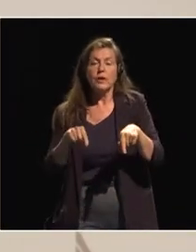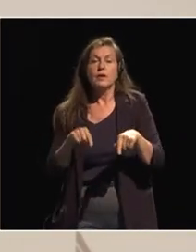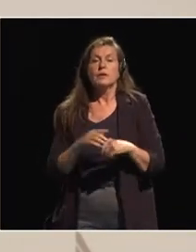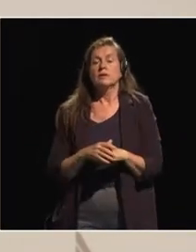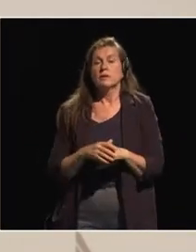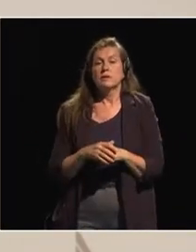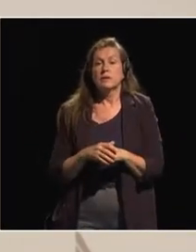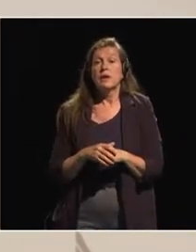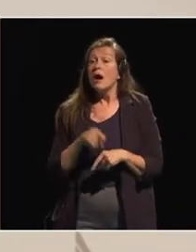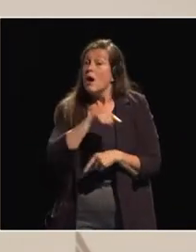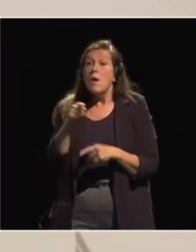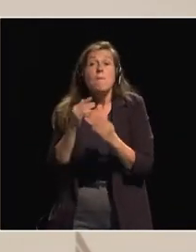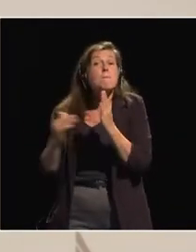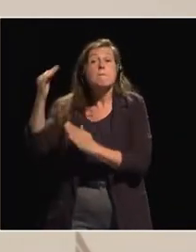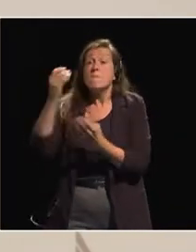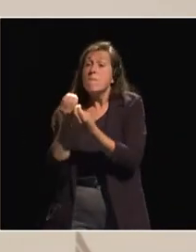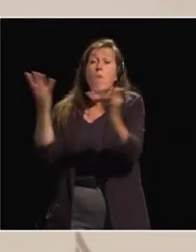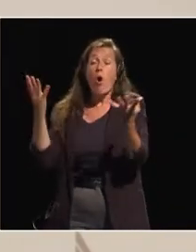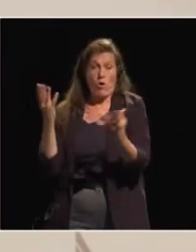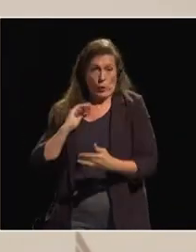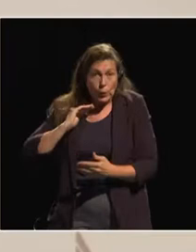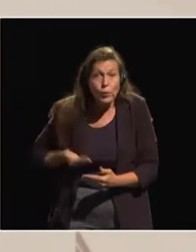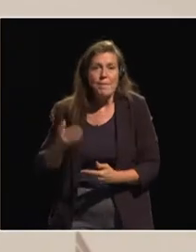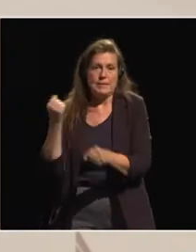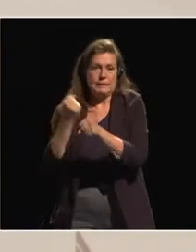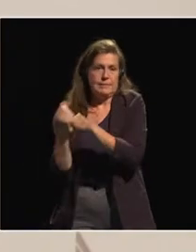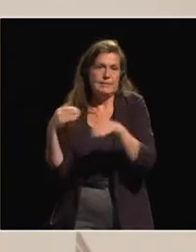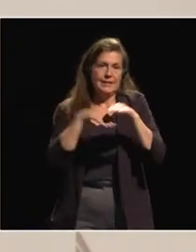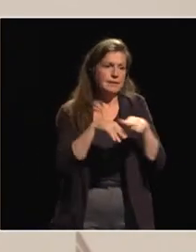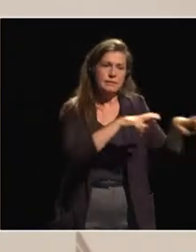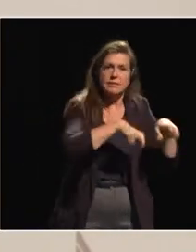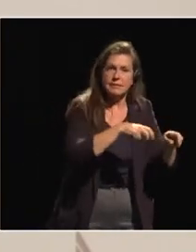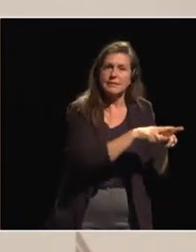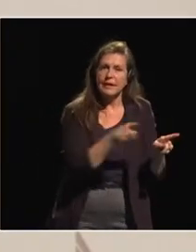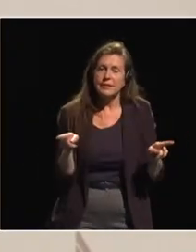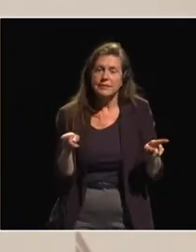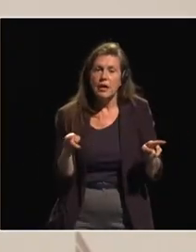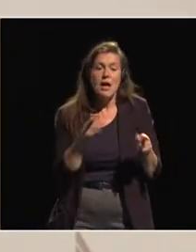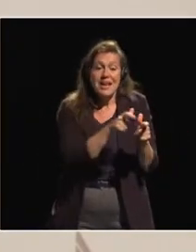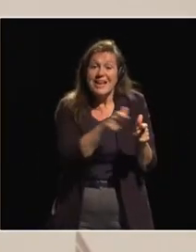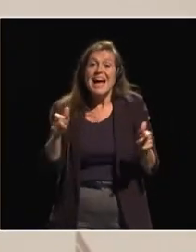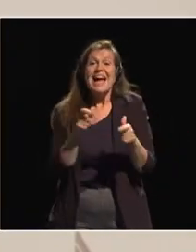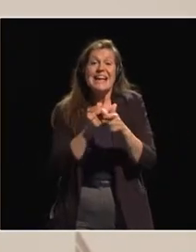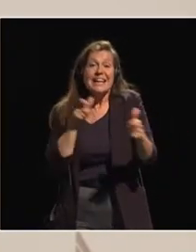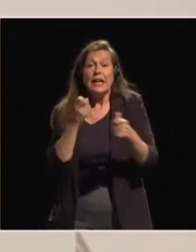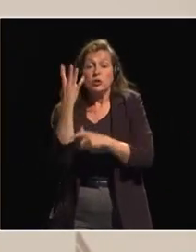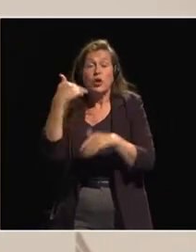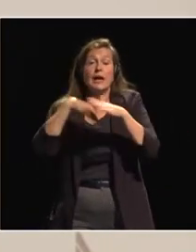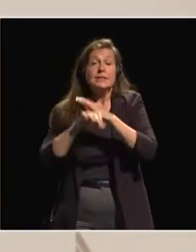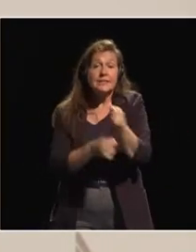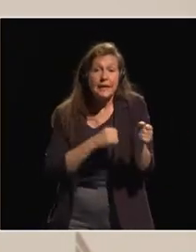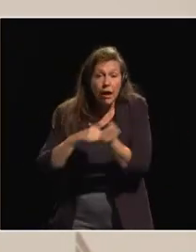women, young ladies. Those industrial parks in Senegal,